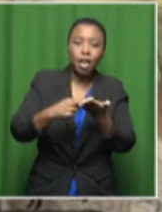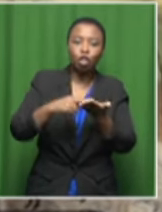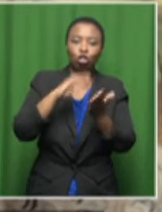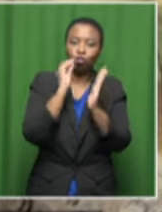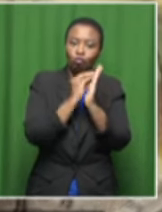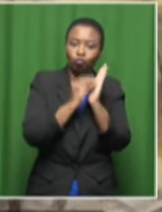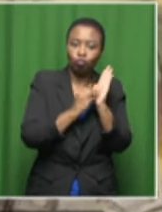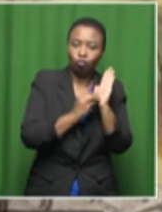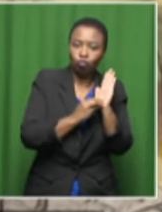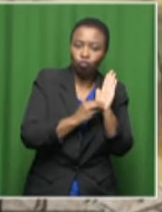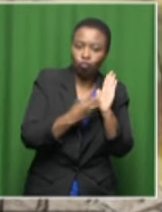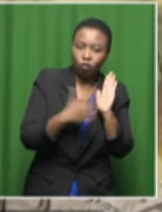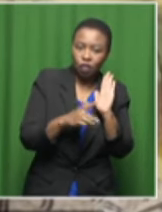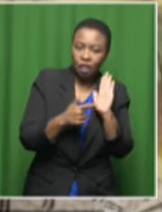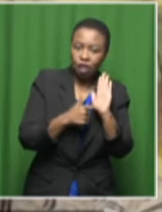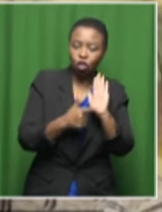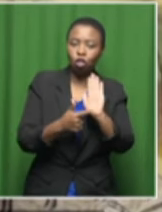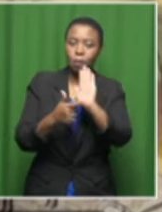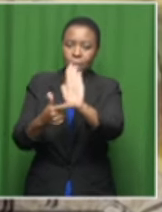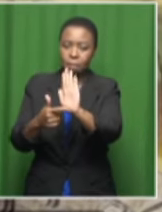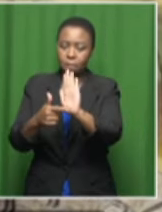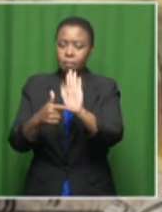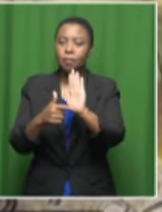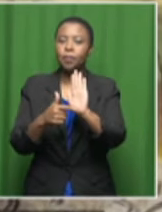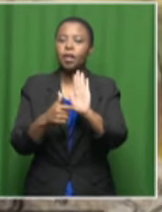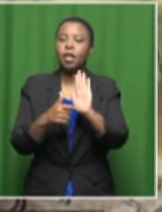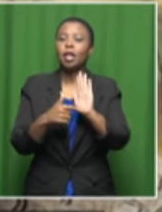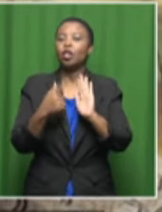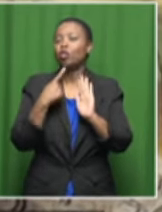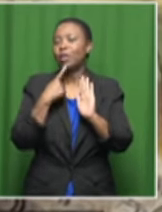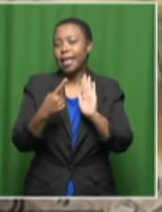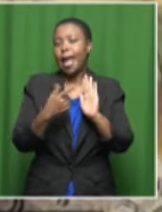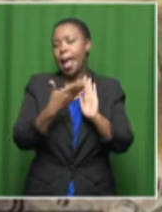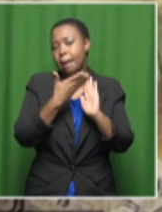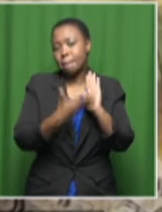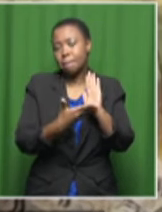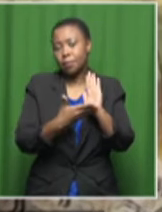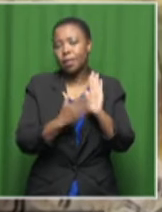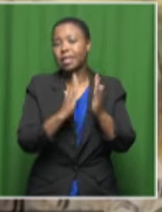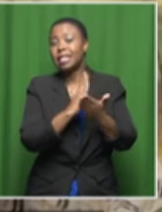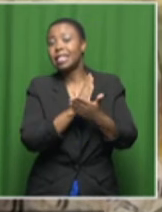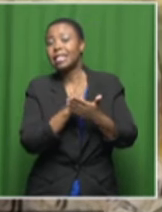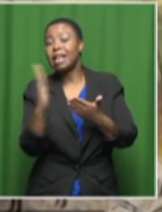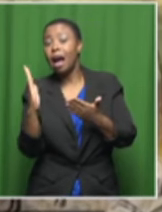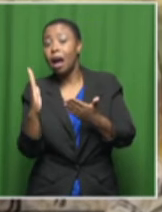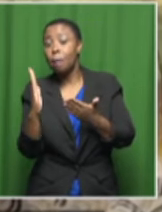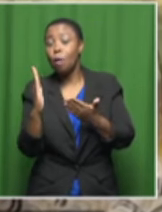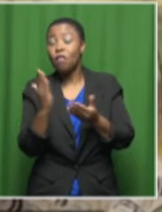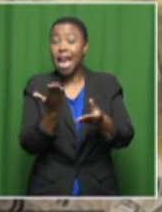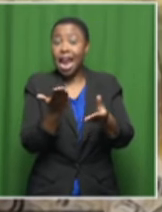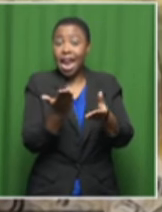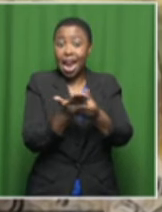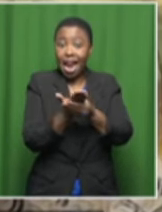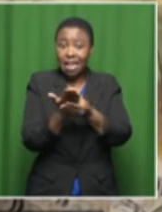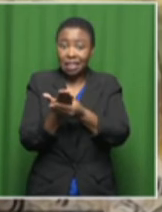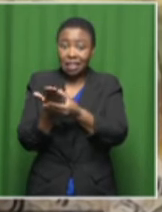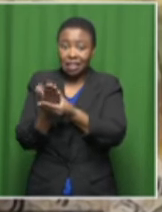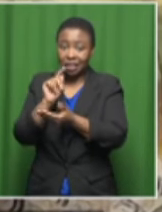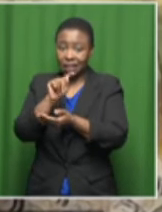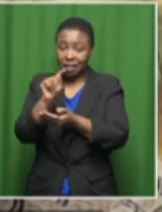were that, you know, some of the cases that were used